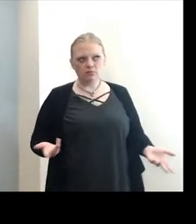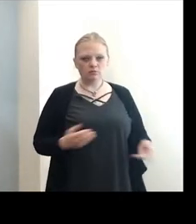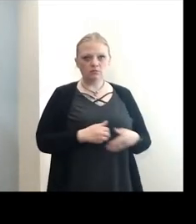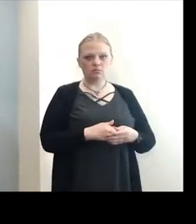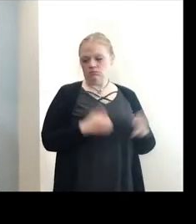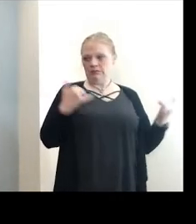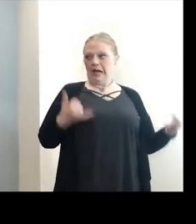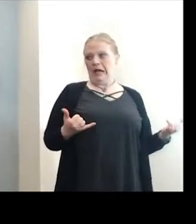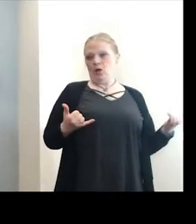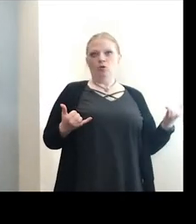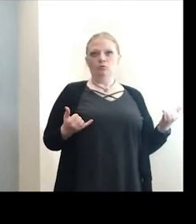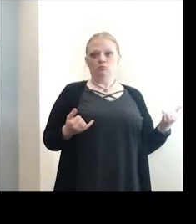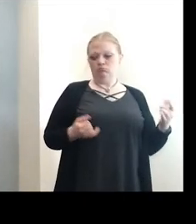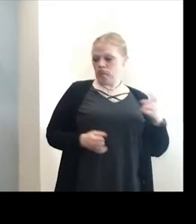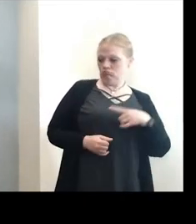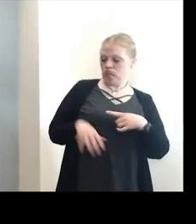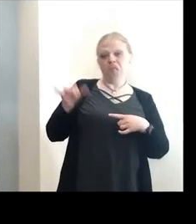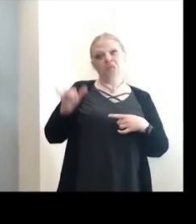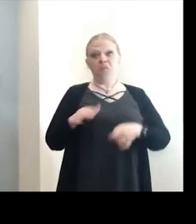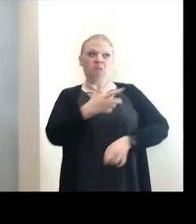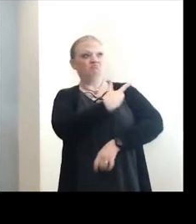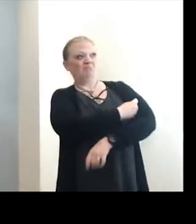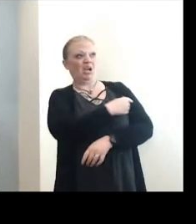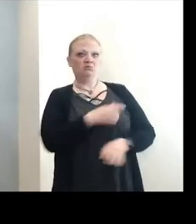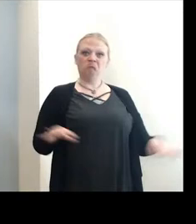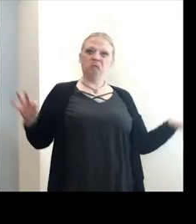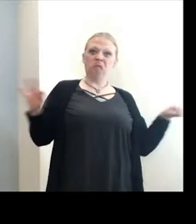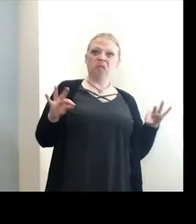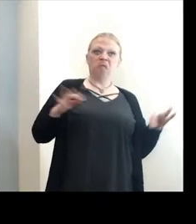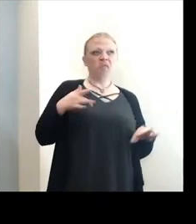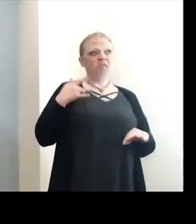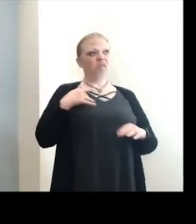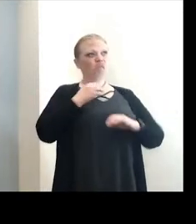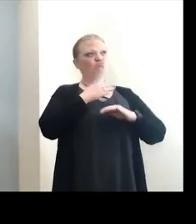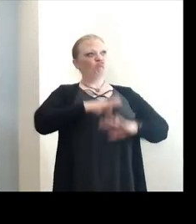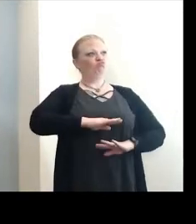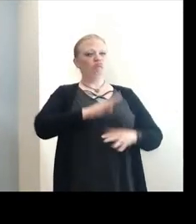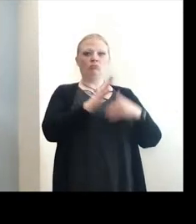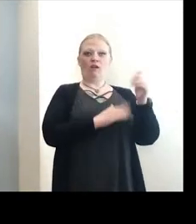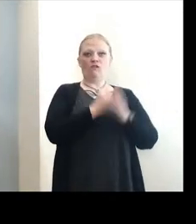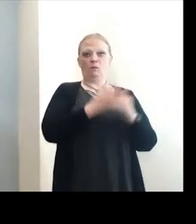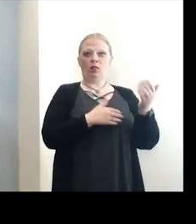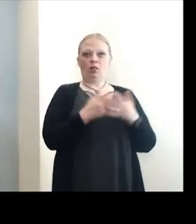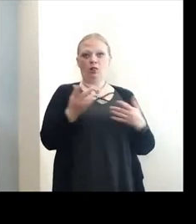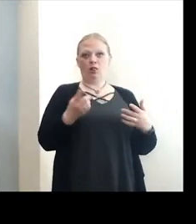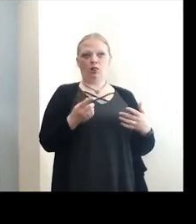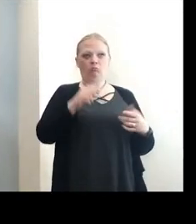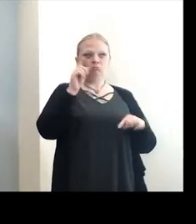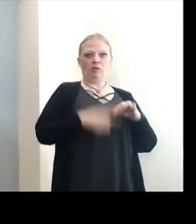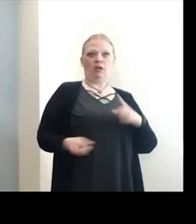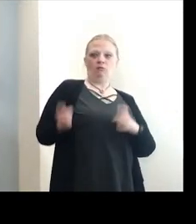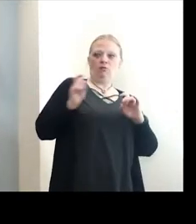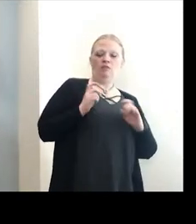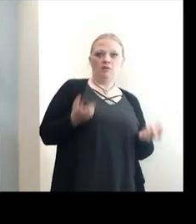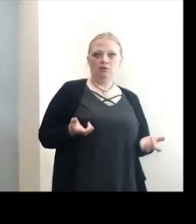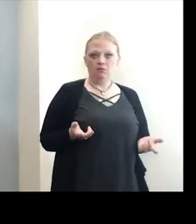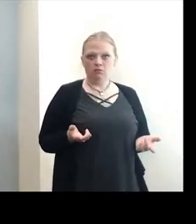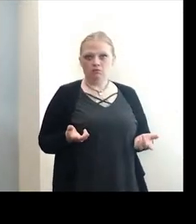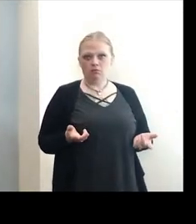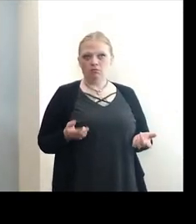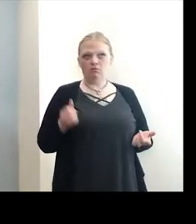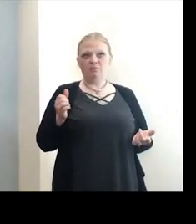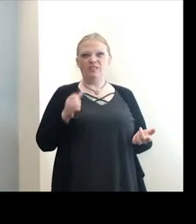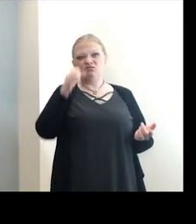But now if I think that the individuals have to be vaccinated to get in, at least I feel comfortable about the person not giving me COVID-19. Them being